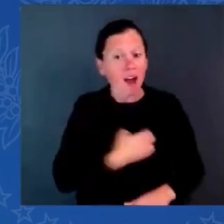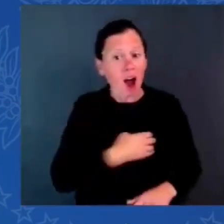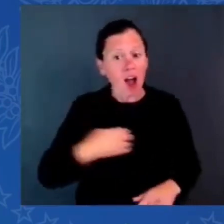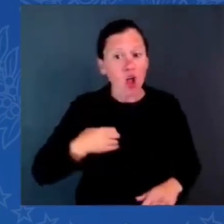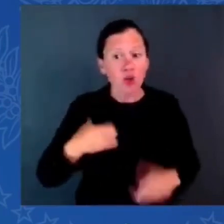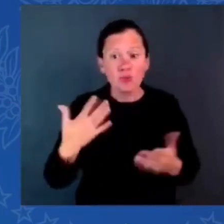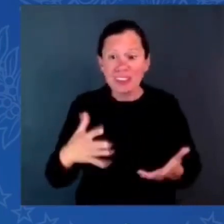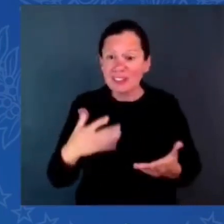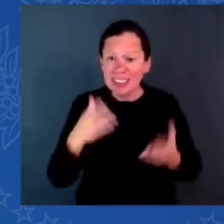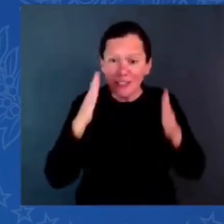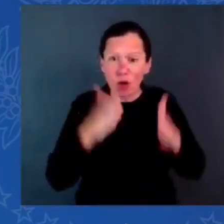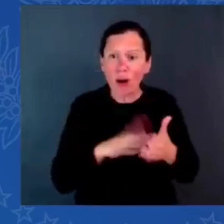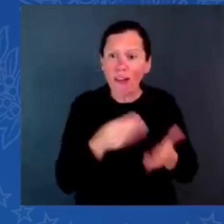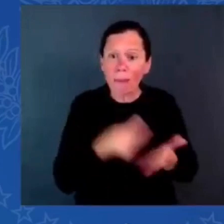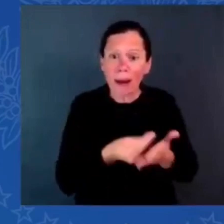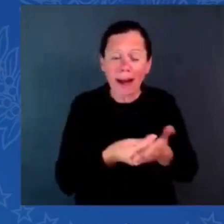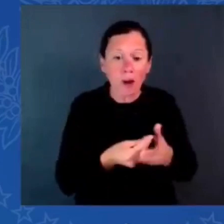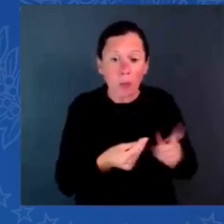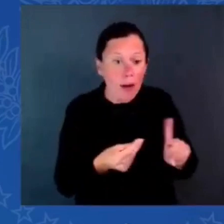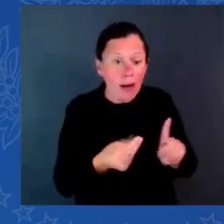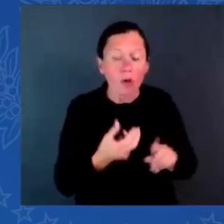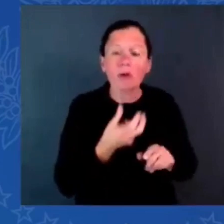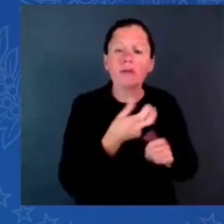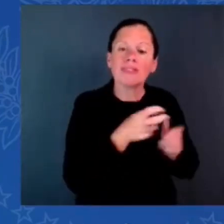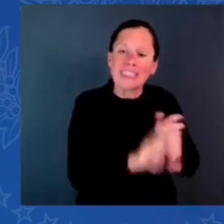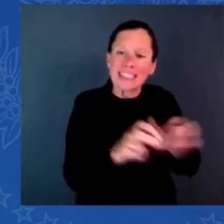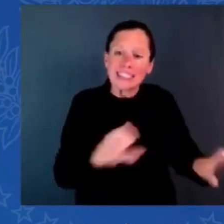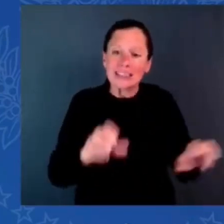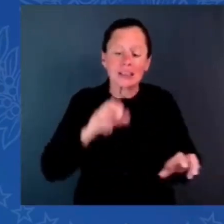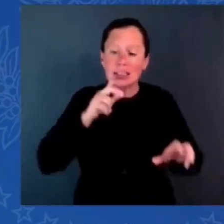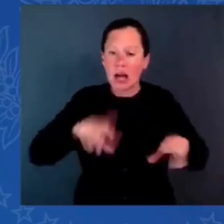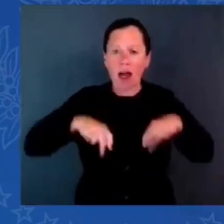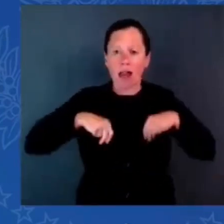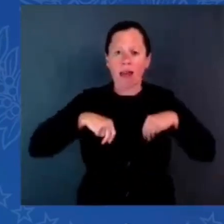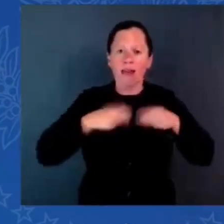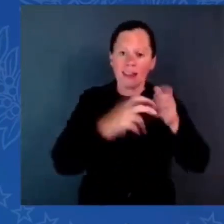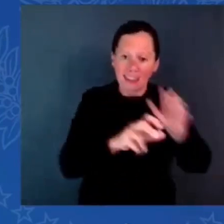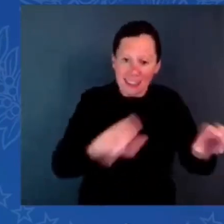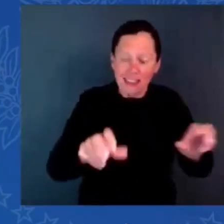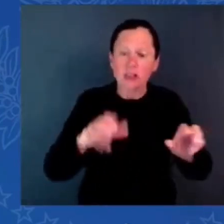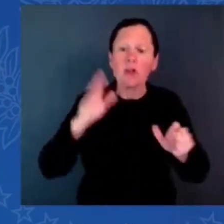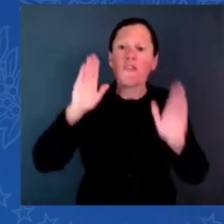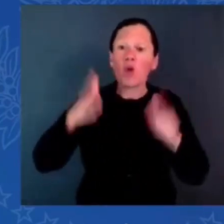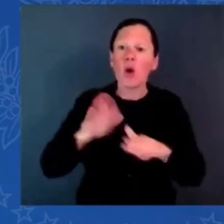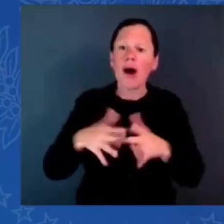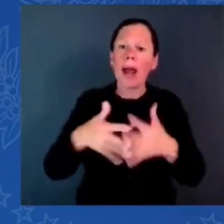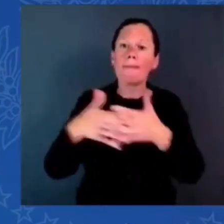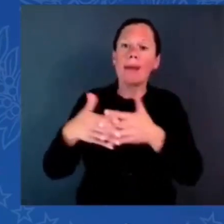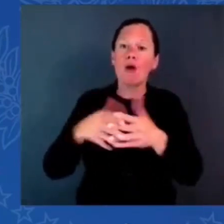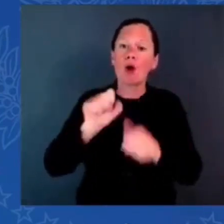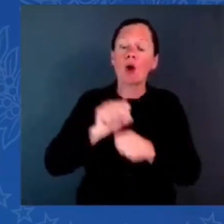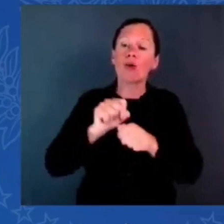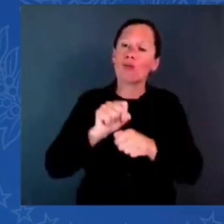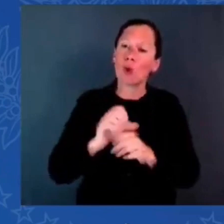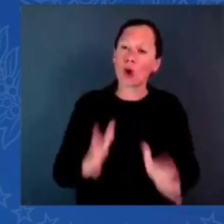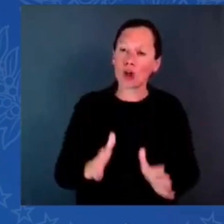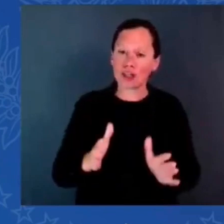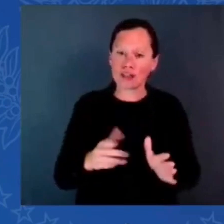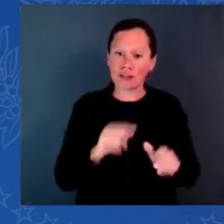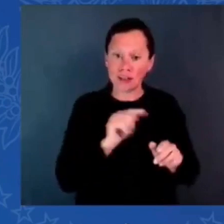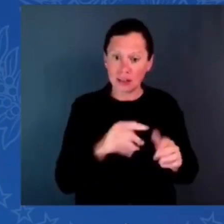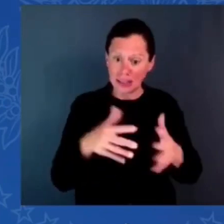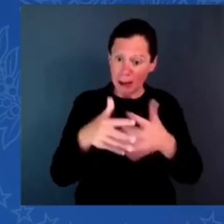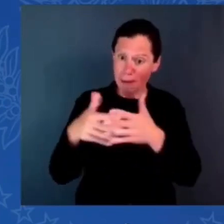American workers and using American product. No one paid much attention to that. But I have.